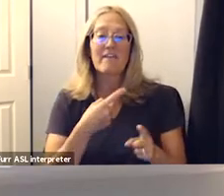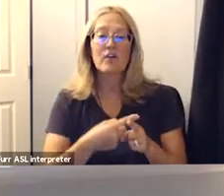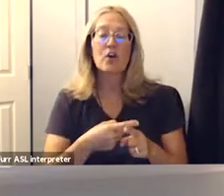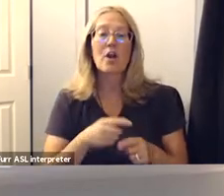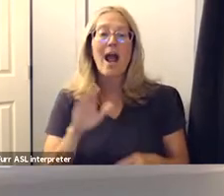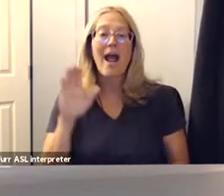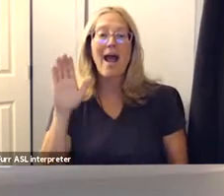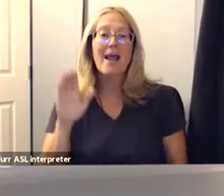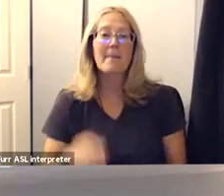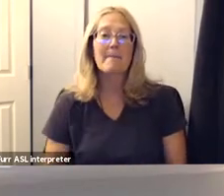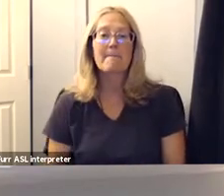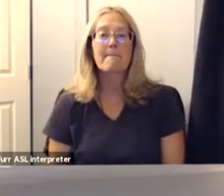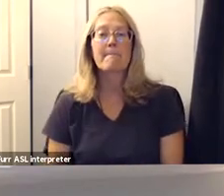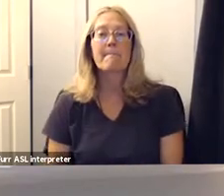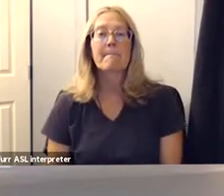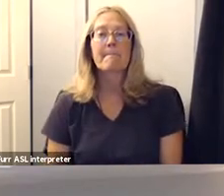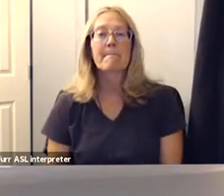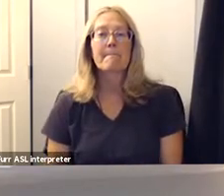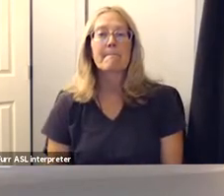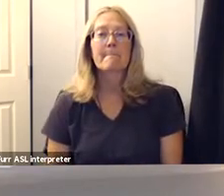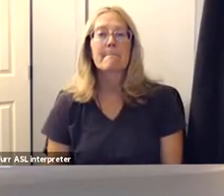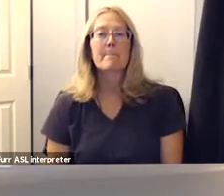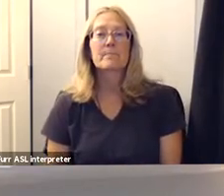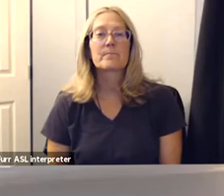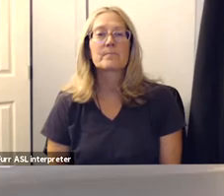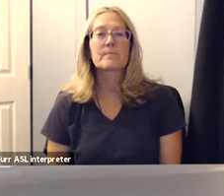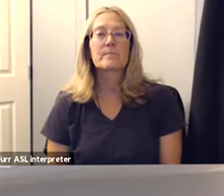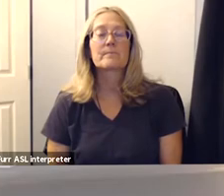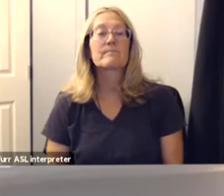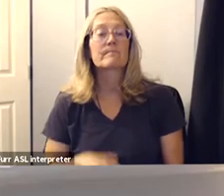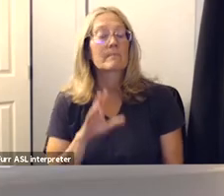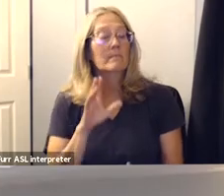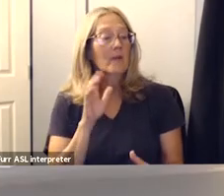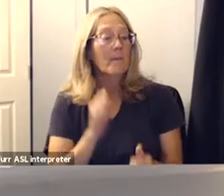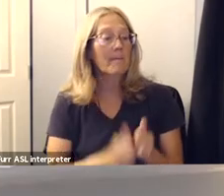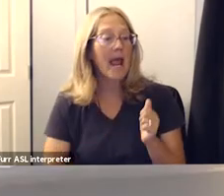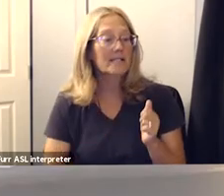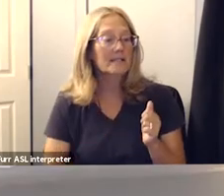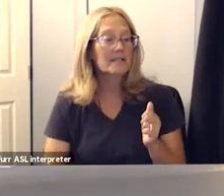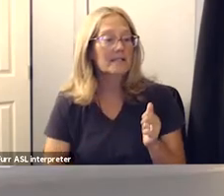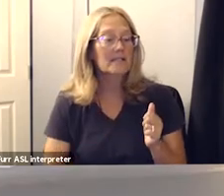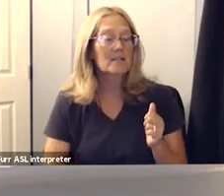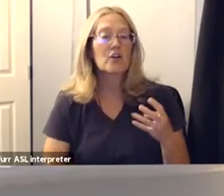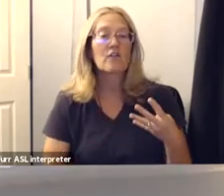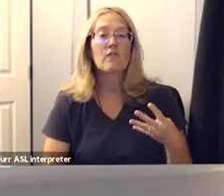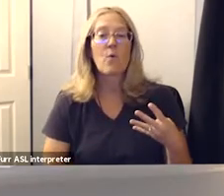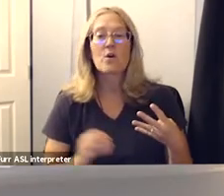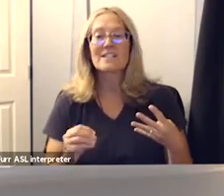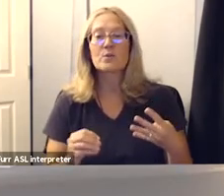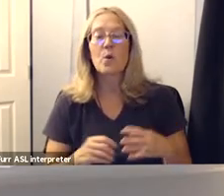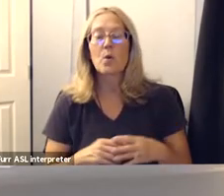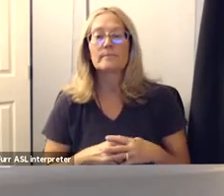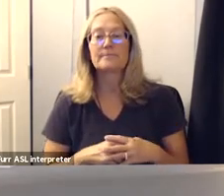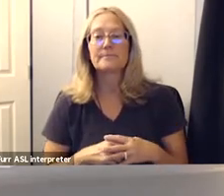saying aye aye this motion passes four to zero